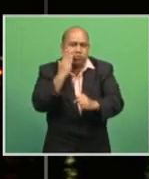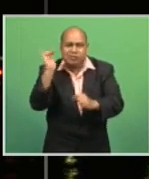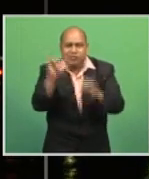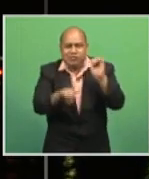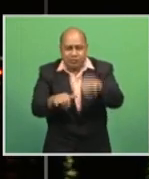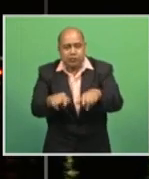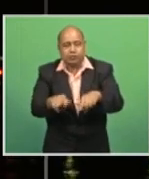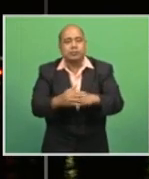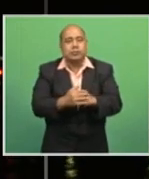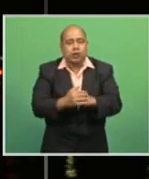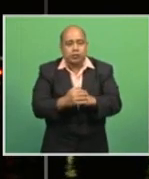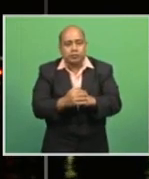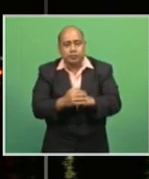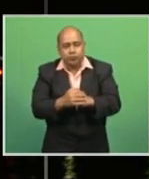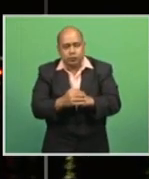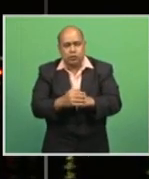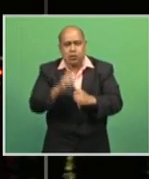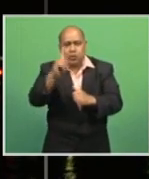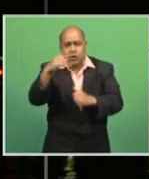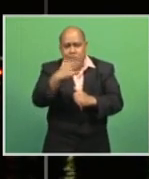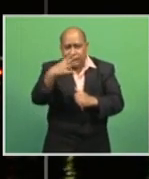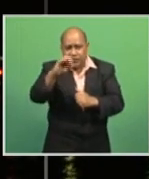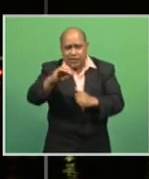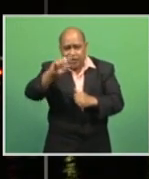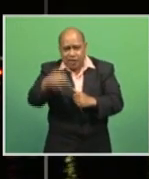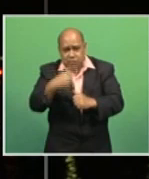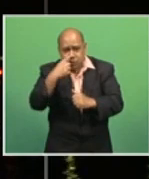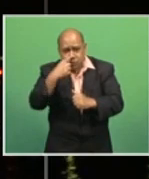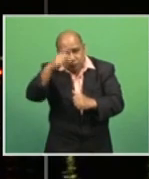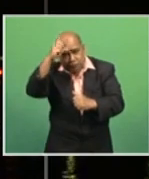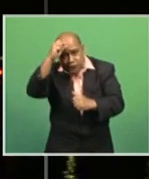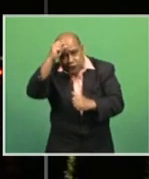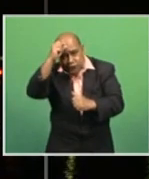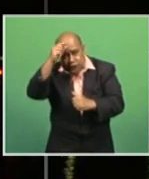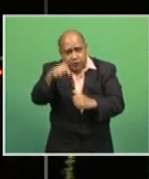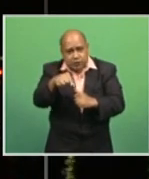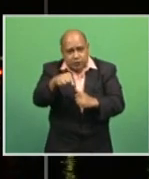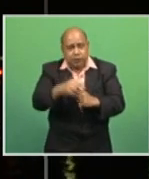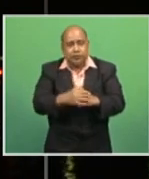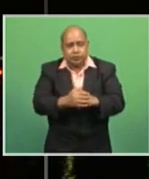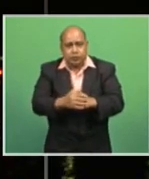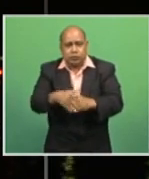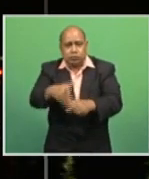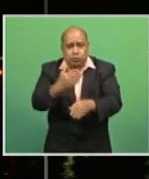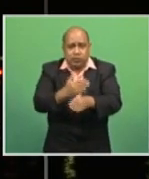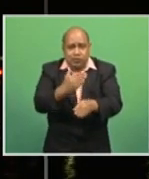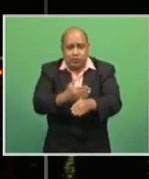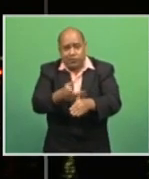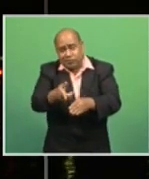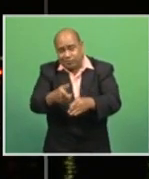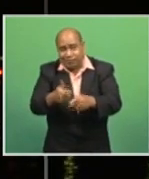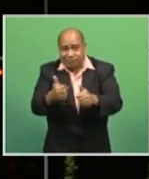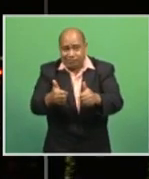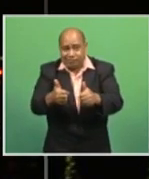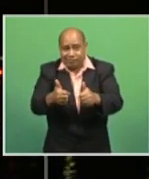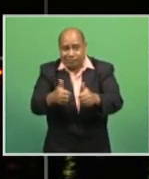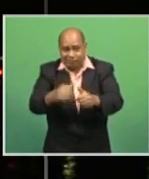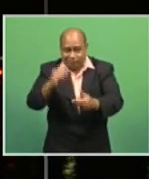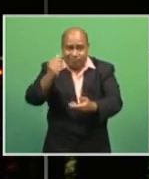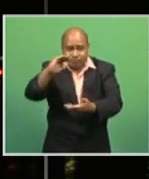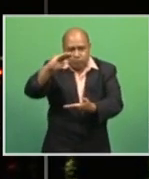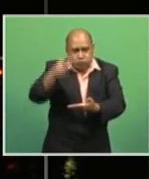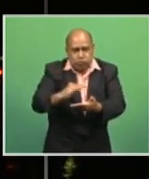spreads to over 150,000 Fijians. These workers are either on reduced hours, reduced salaries or rotational